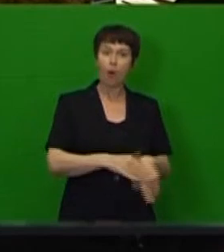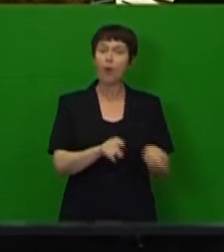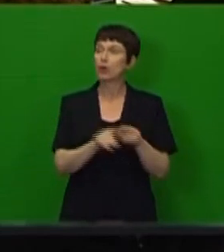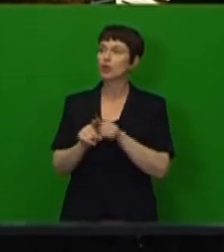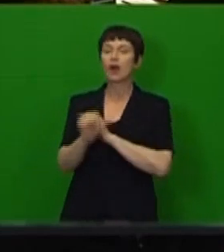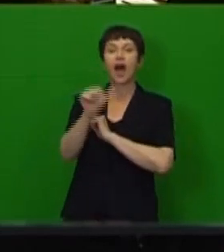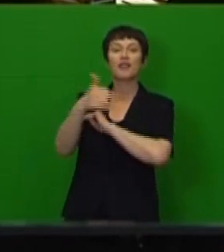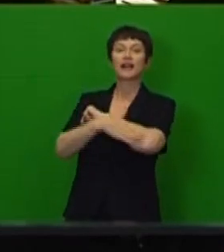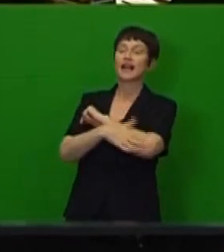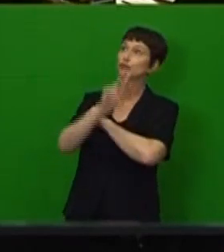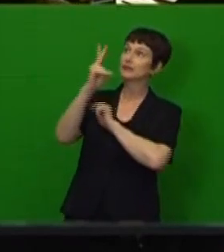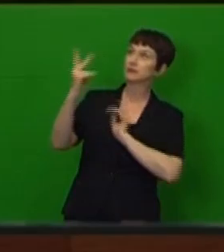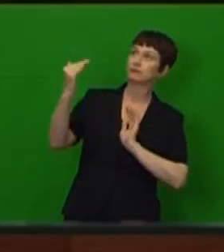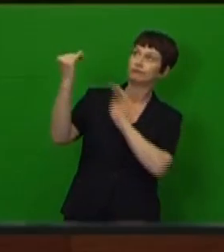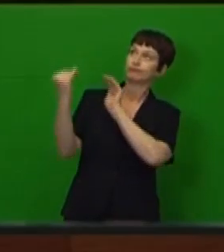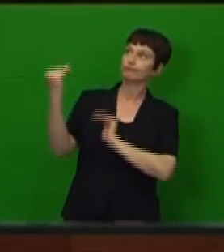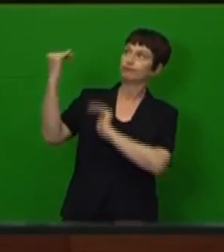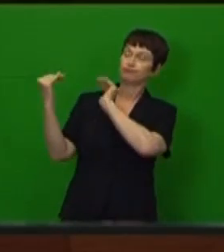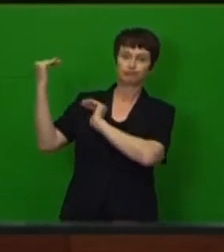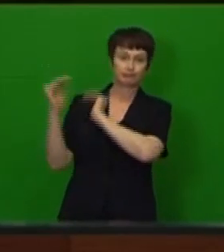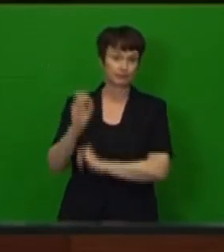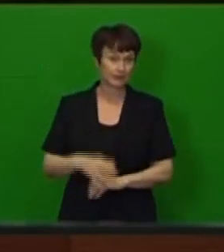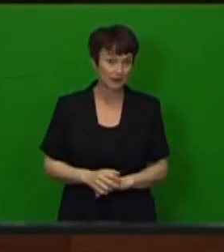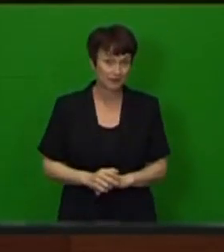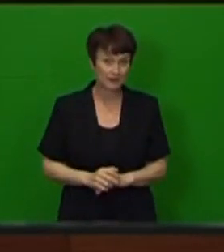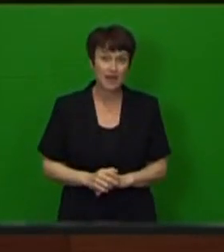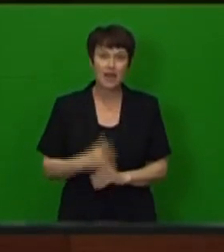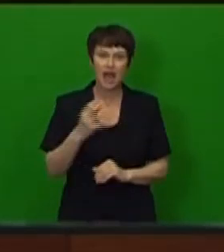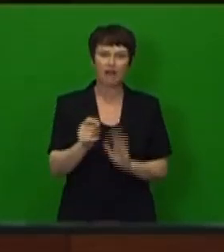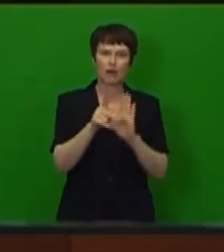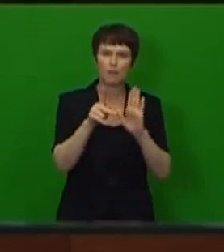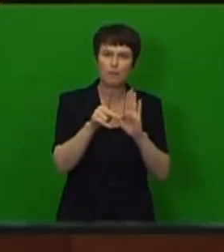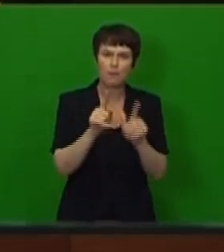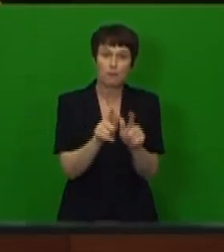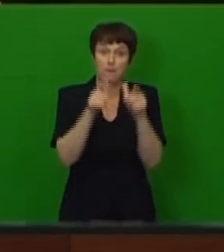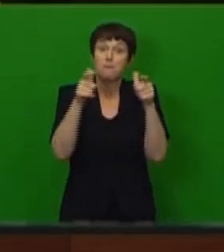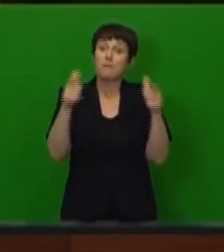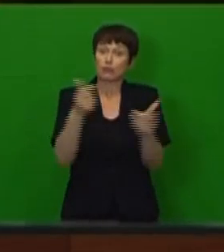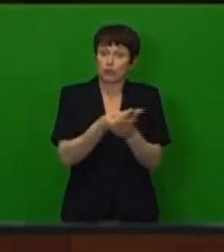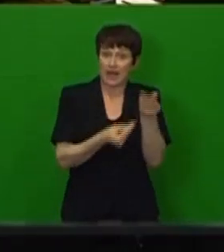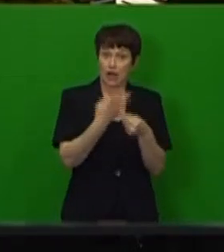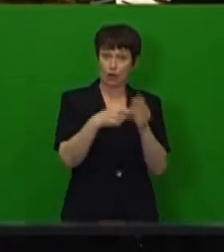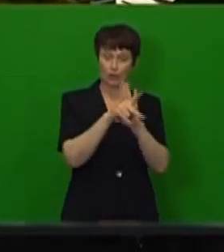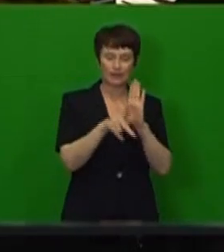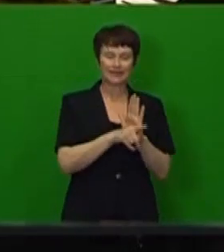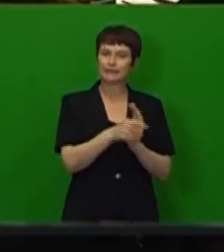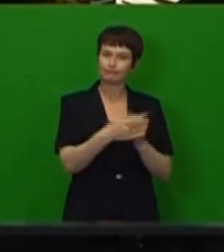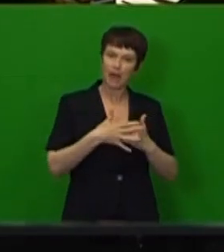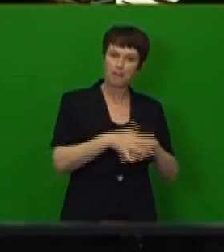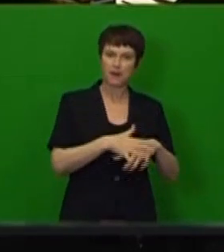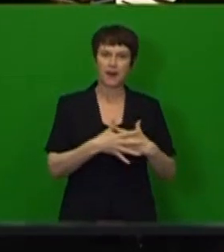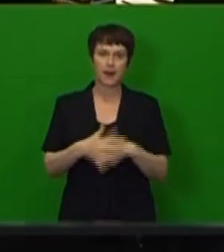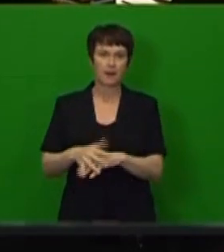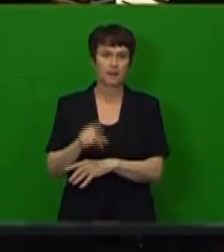of prudent macroeconomic policies and structural reforms that lower costs and raise investment and